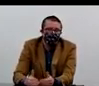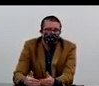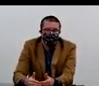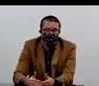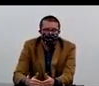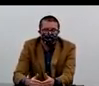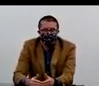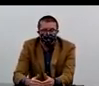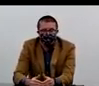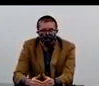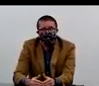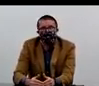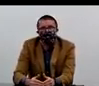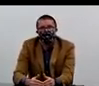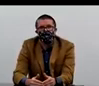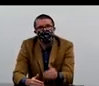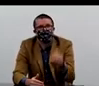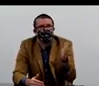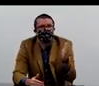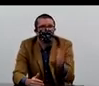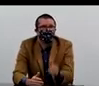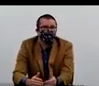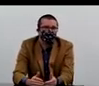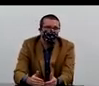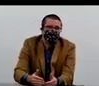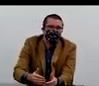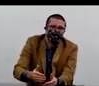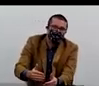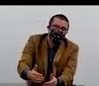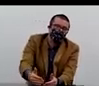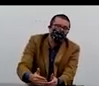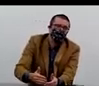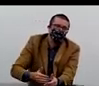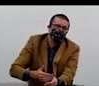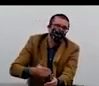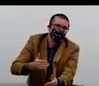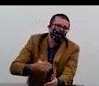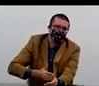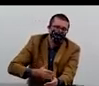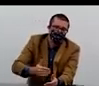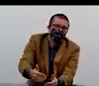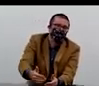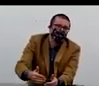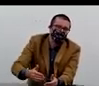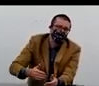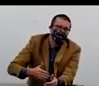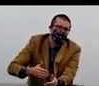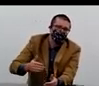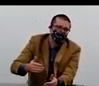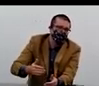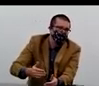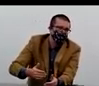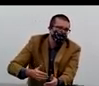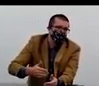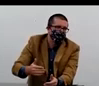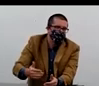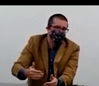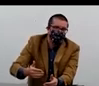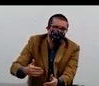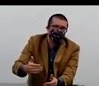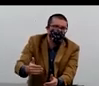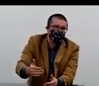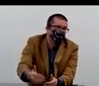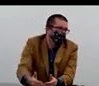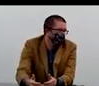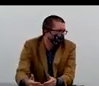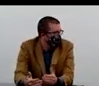So I think the problem is, if you look back to Dr. Fauci's breakdown of disease manifestation, you